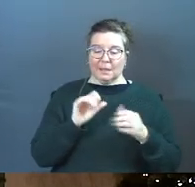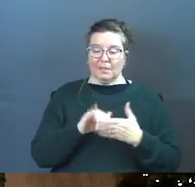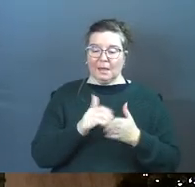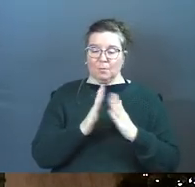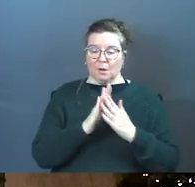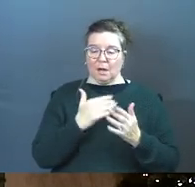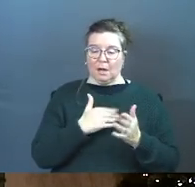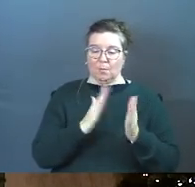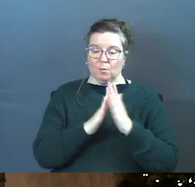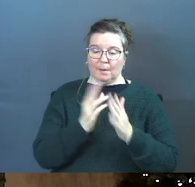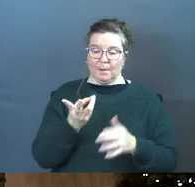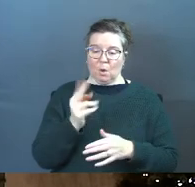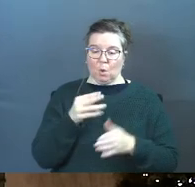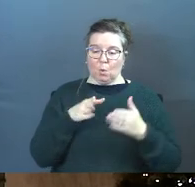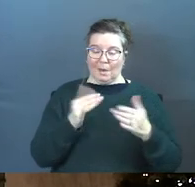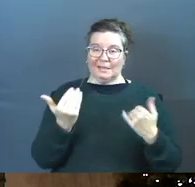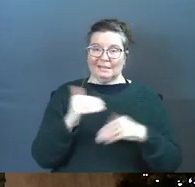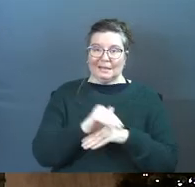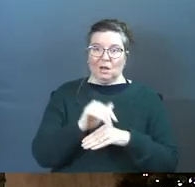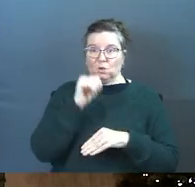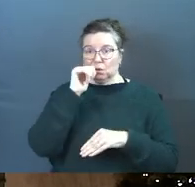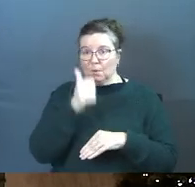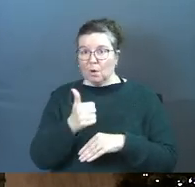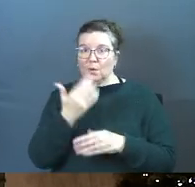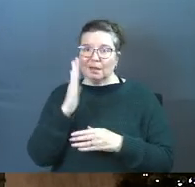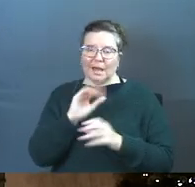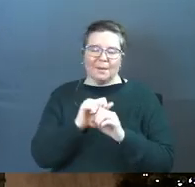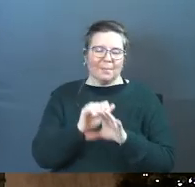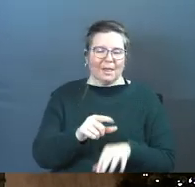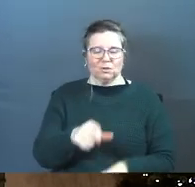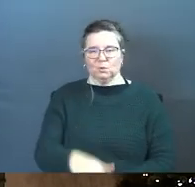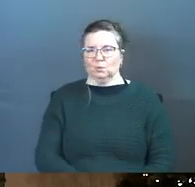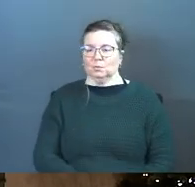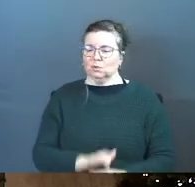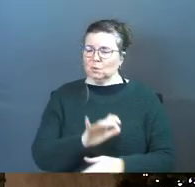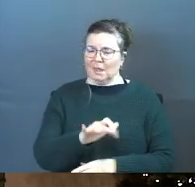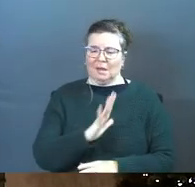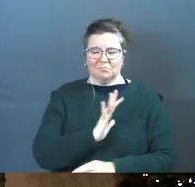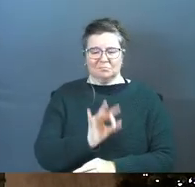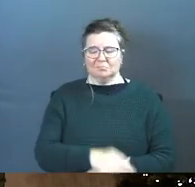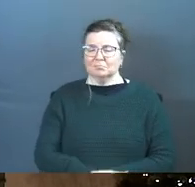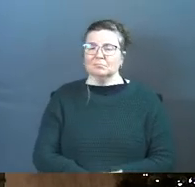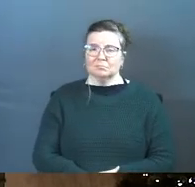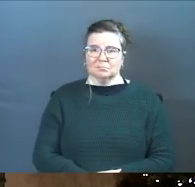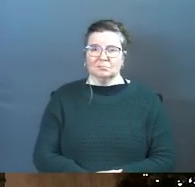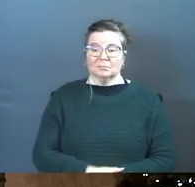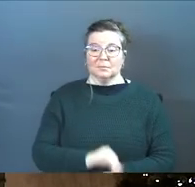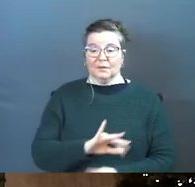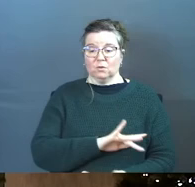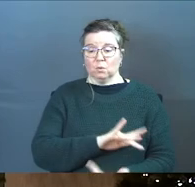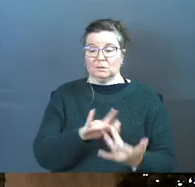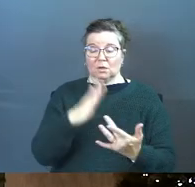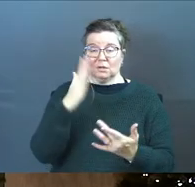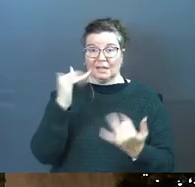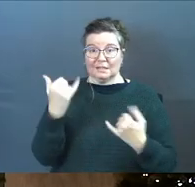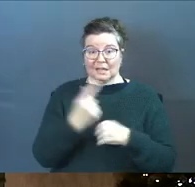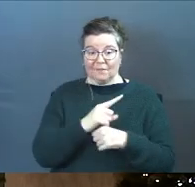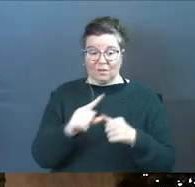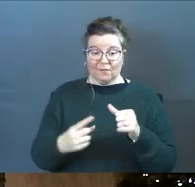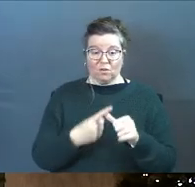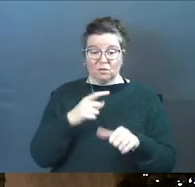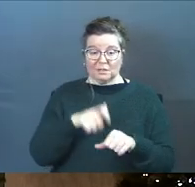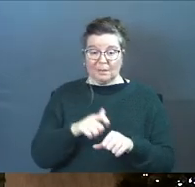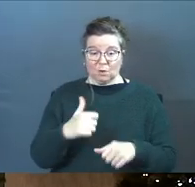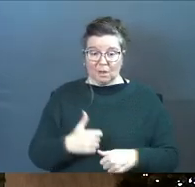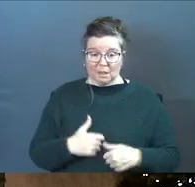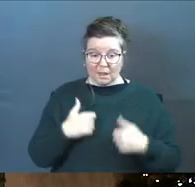that prayer and I'm gonna pray it my own way tonight or God bless you do that if you reach out to God today for the very